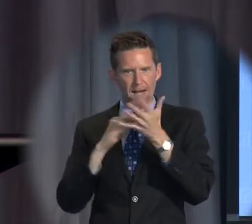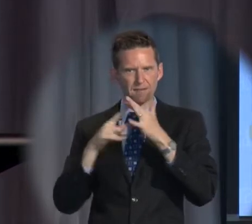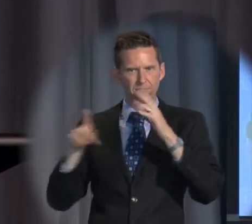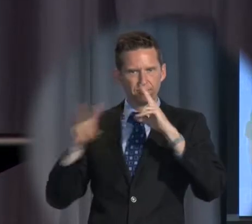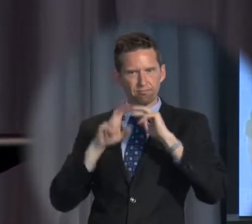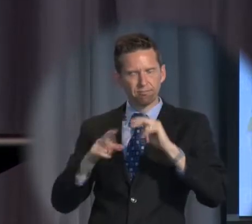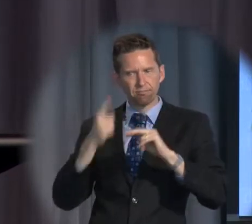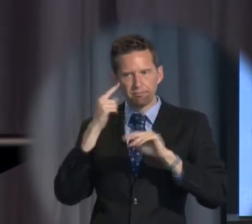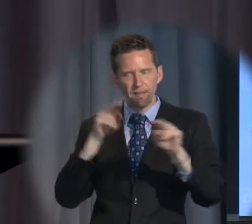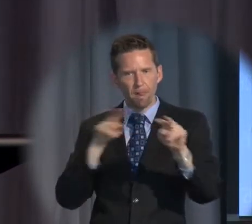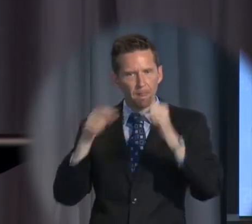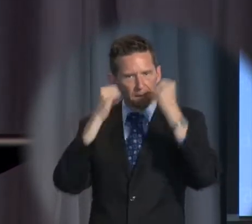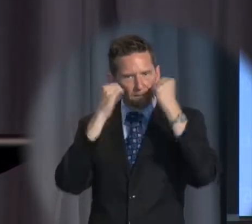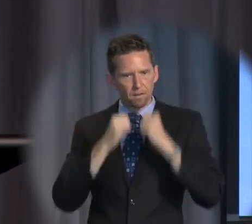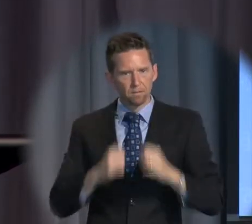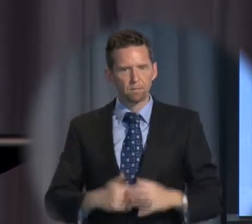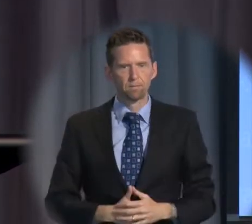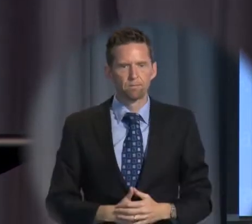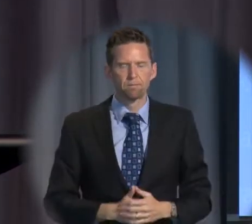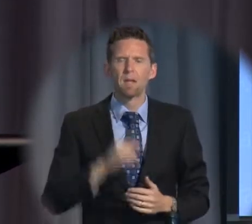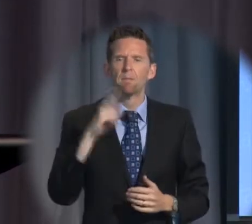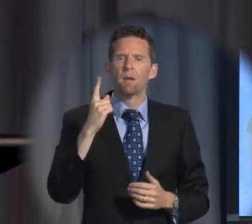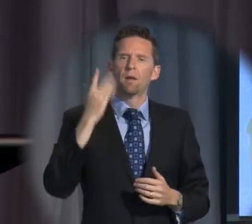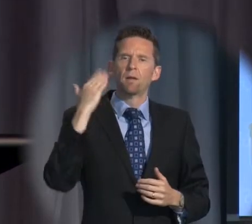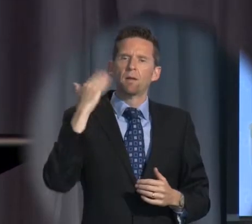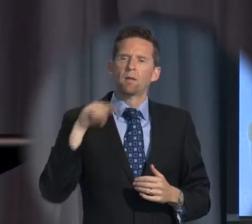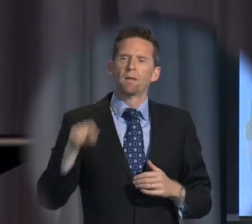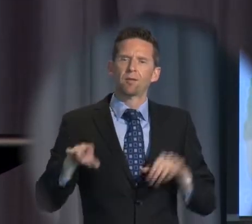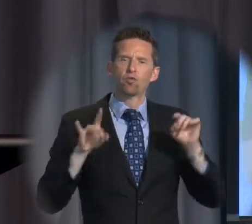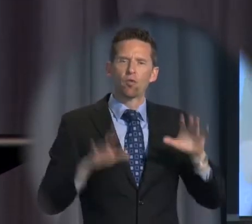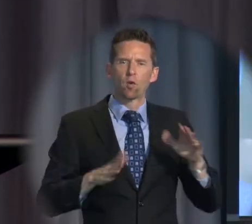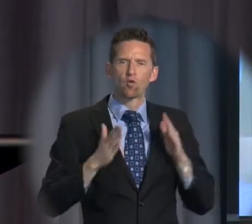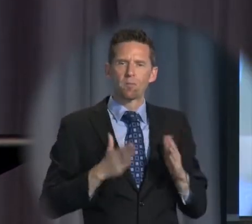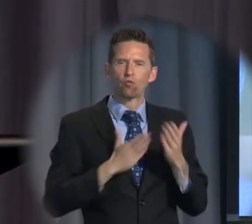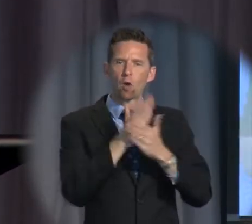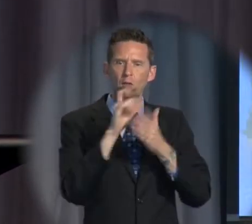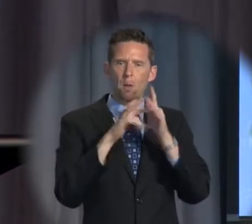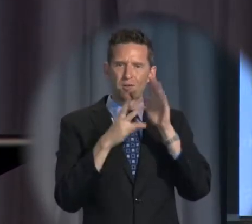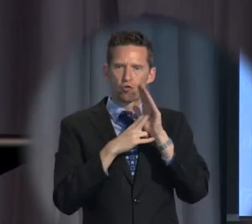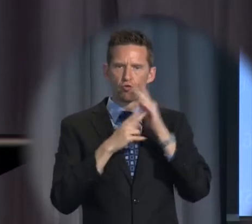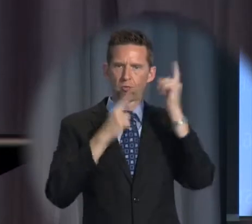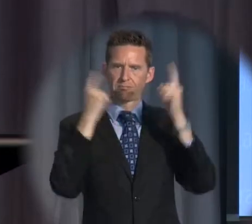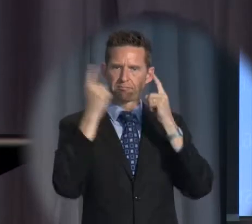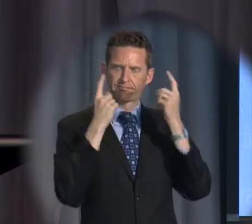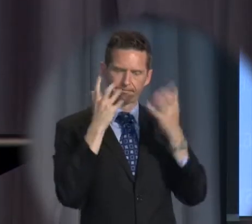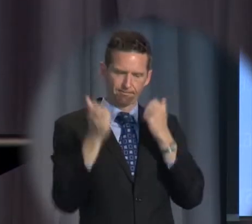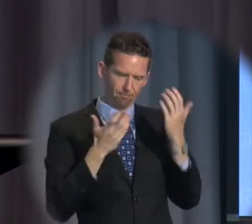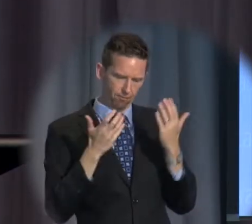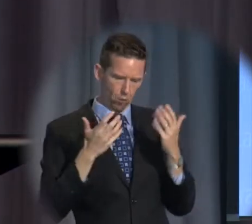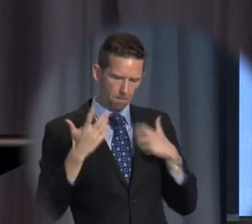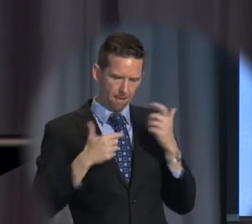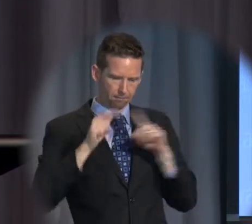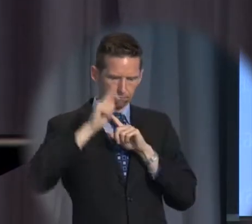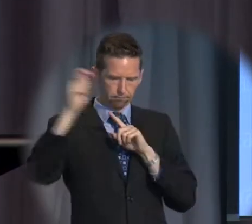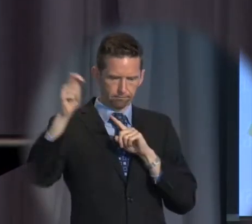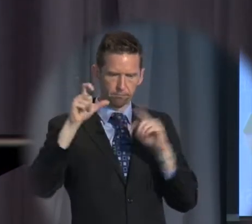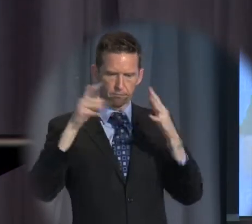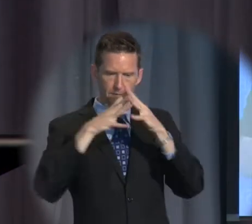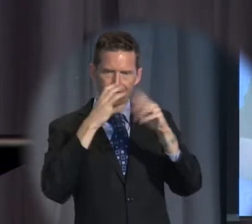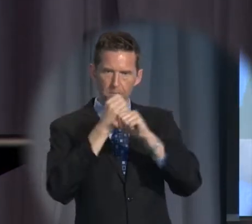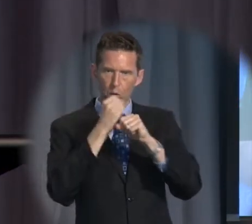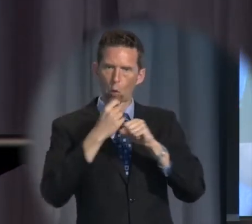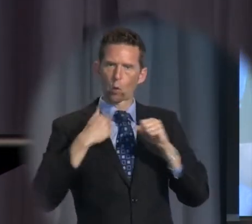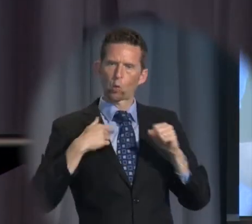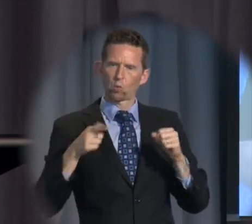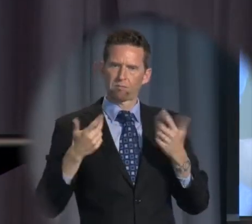had a look at the evidence. But much more recently, the Australian Human Rights Commission has considered complaints against the Commonwealth for failing to ensure